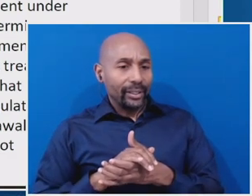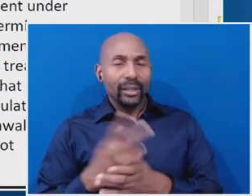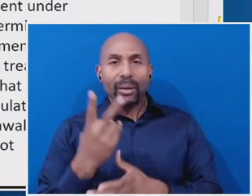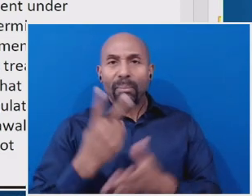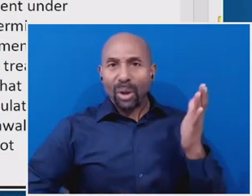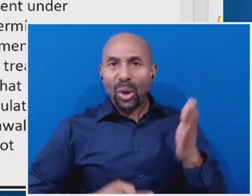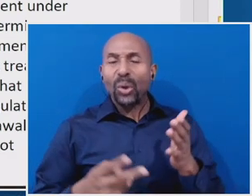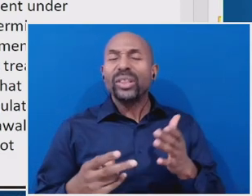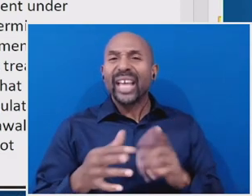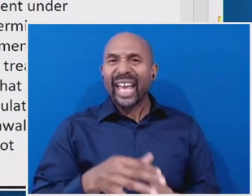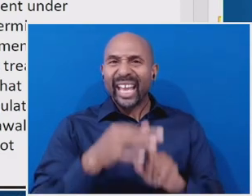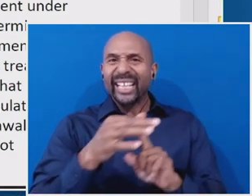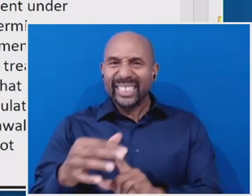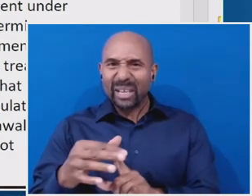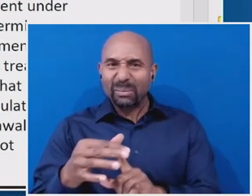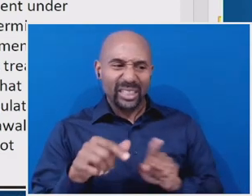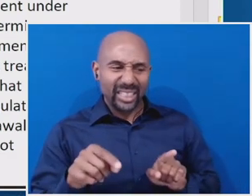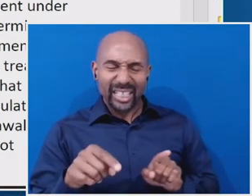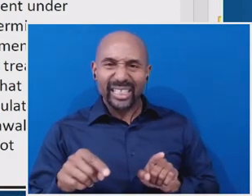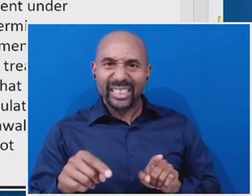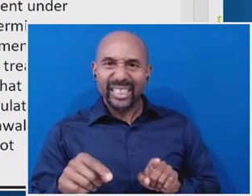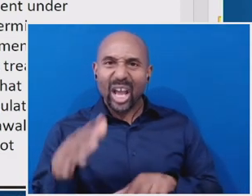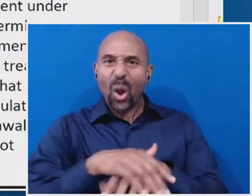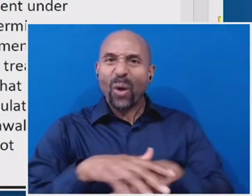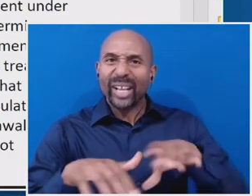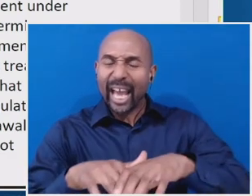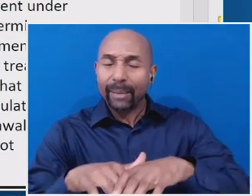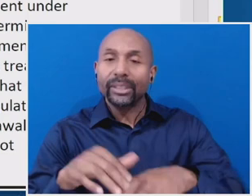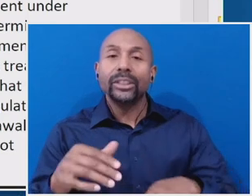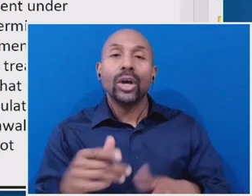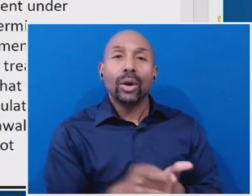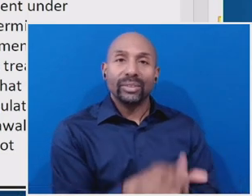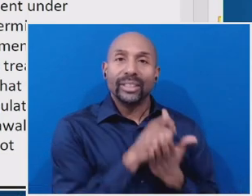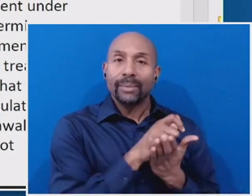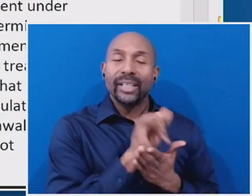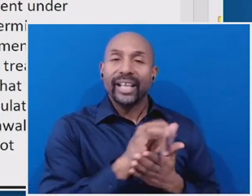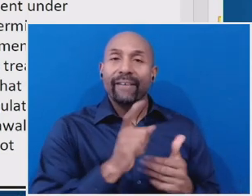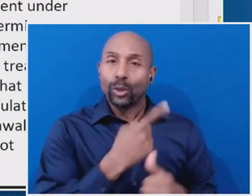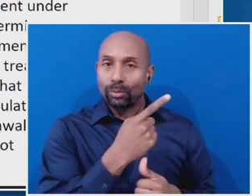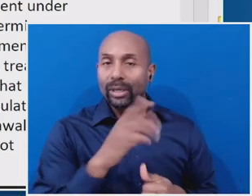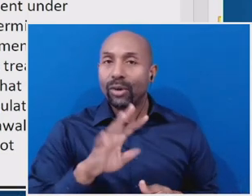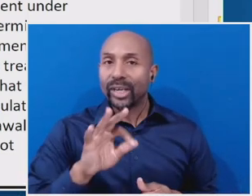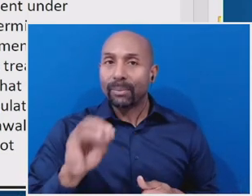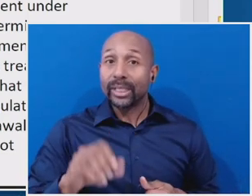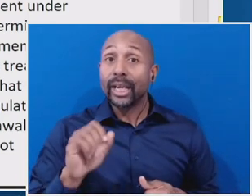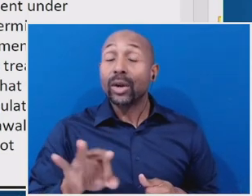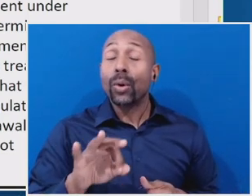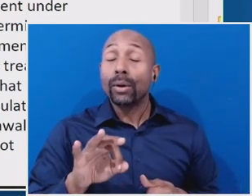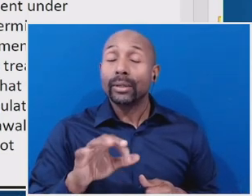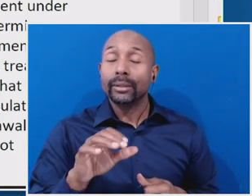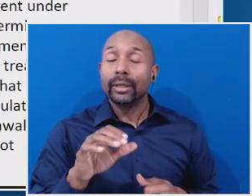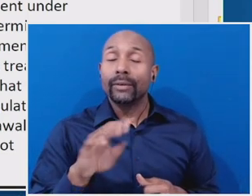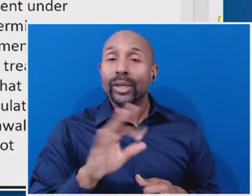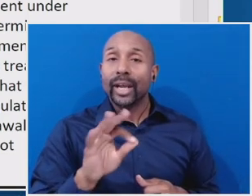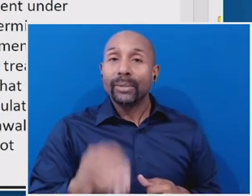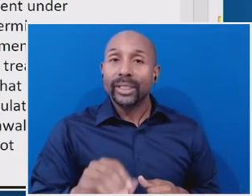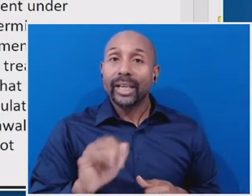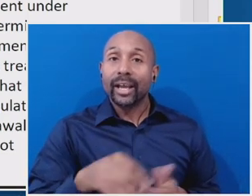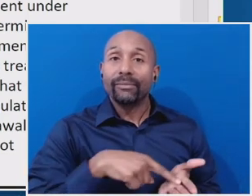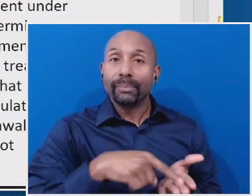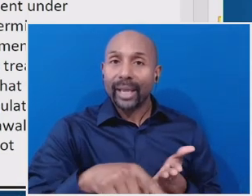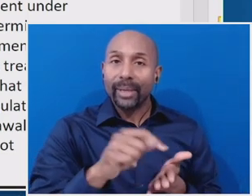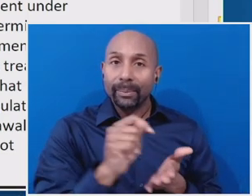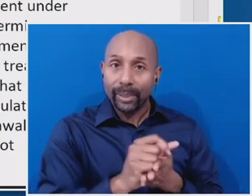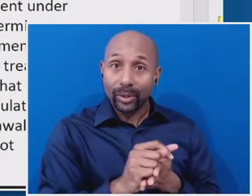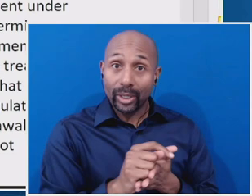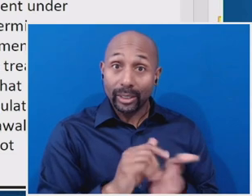eliminate, uh, the exemption for completion of 49% or more, uh, of the, uh, of the payment period, uh, as a means of